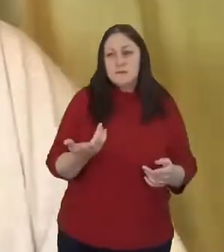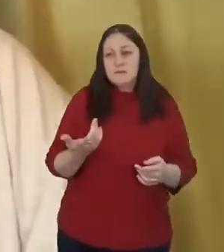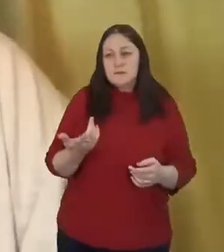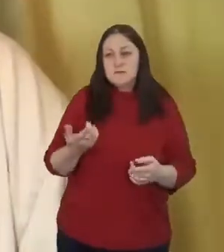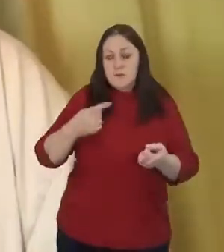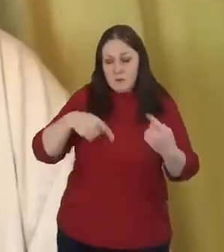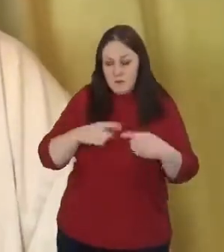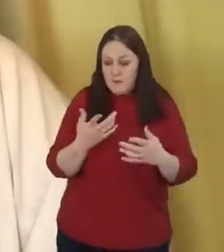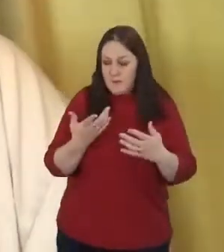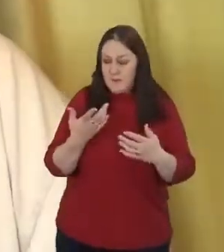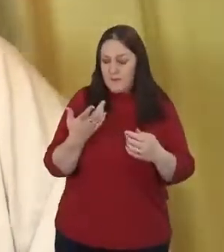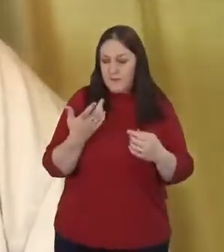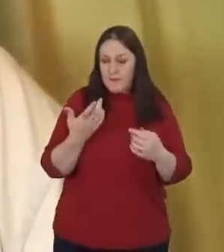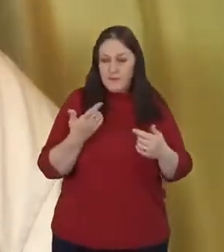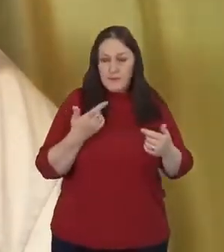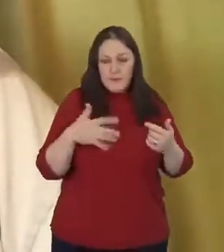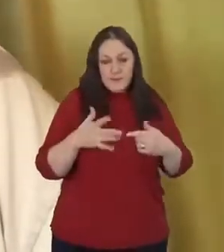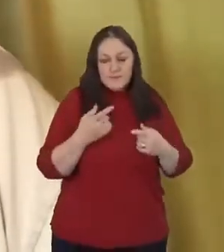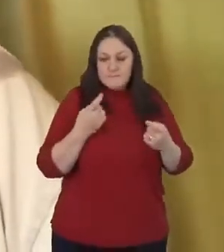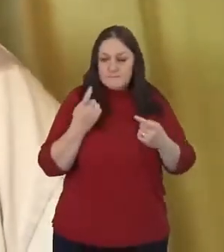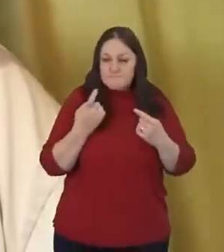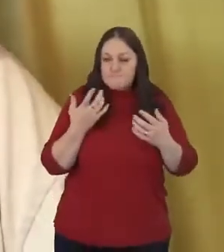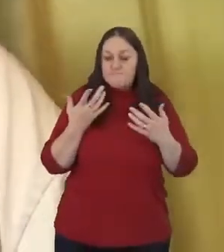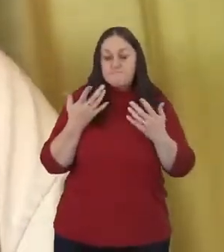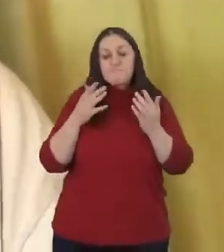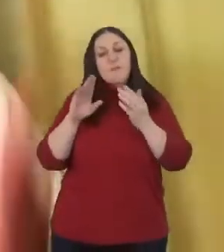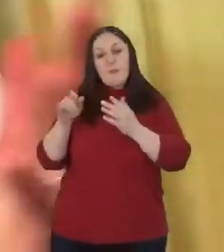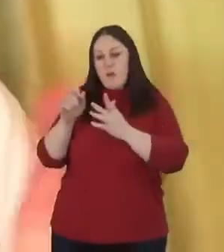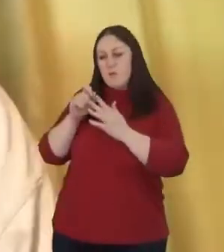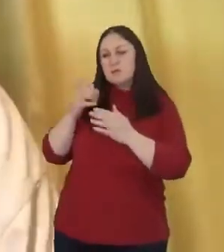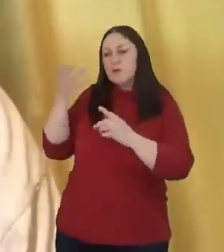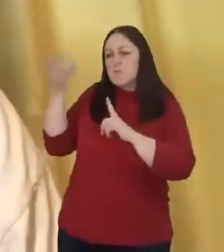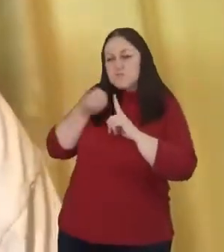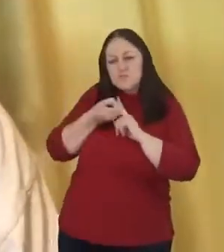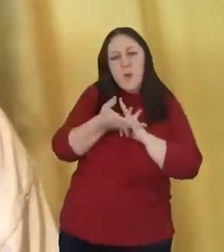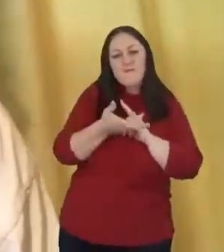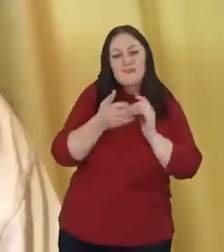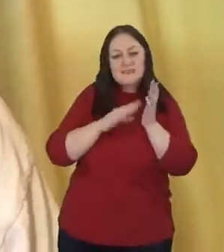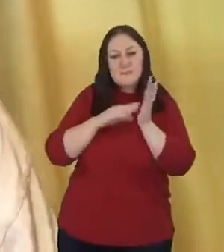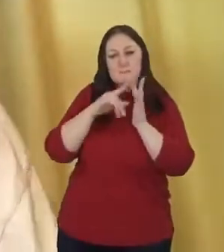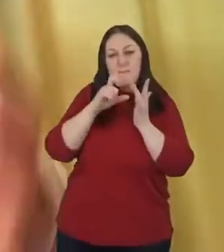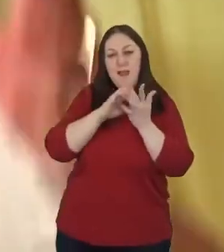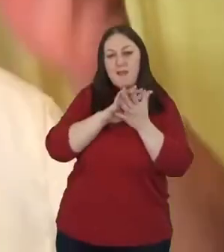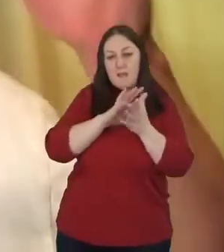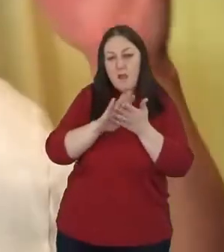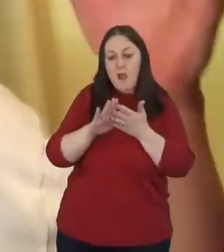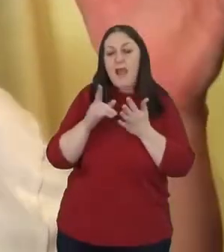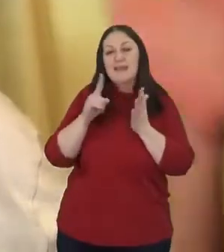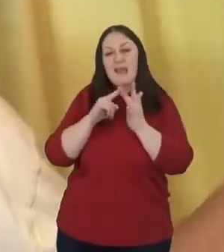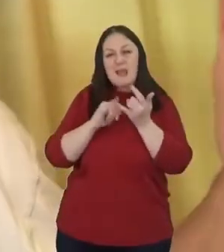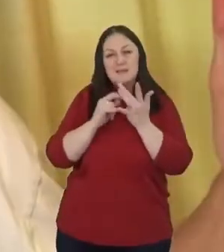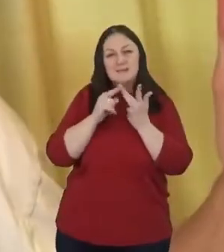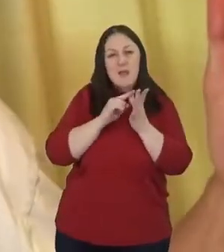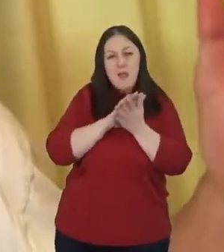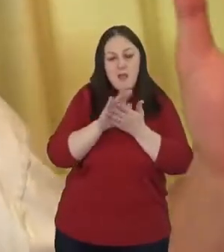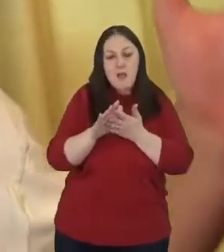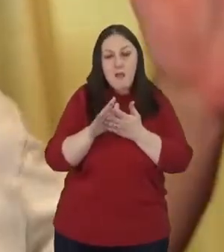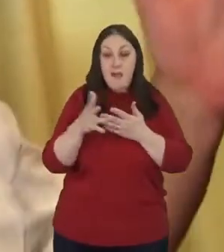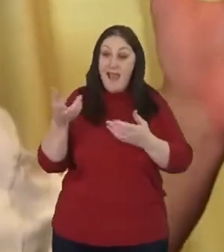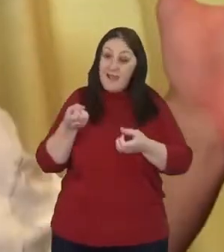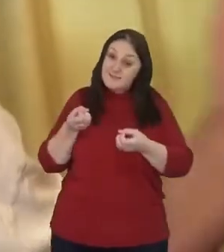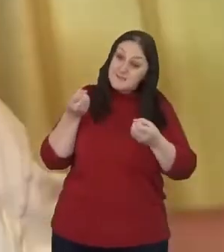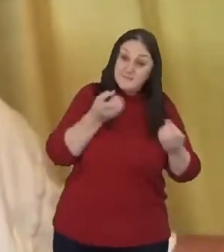where the prophets Micah and Isaiah both cast this vision of a world where God's people